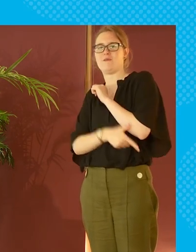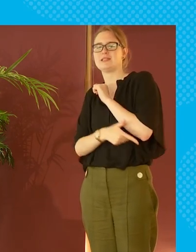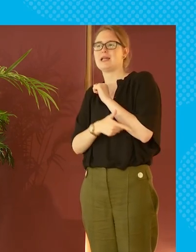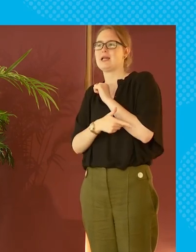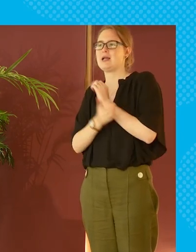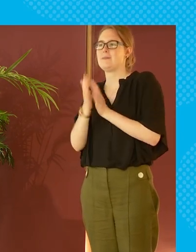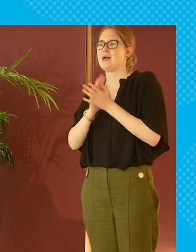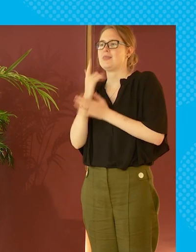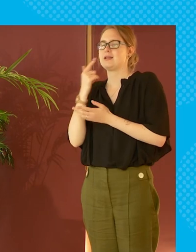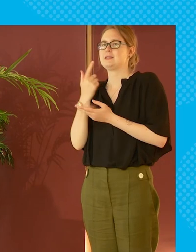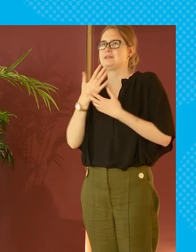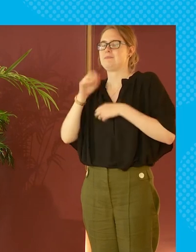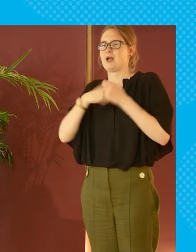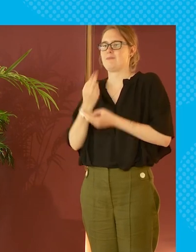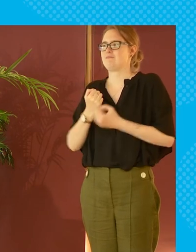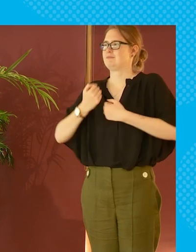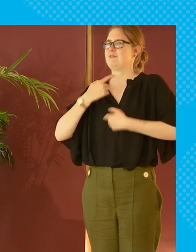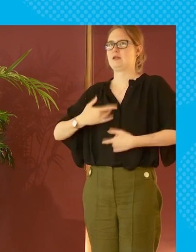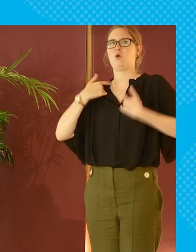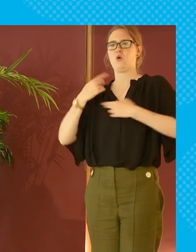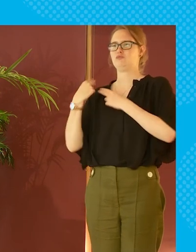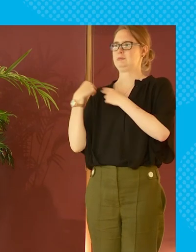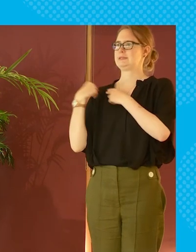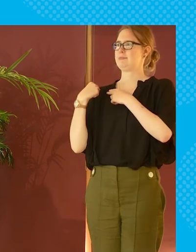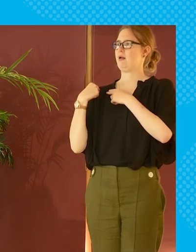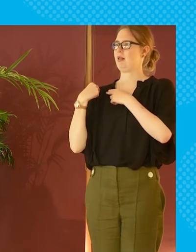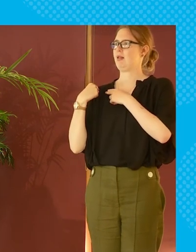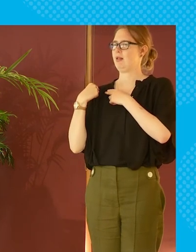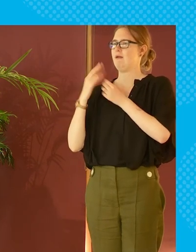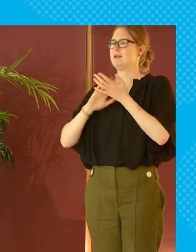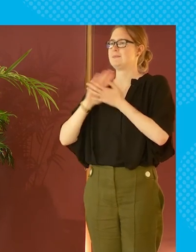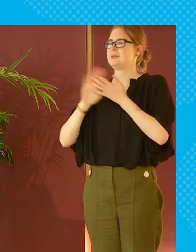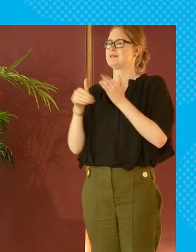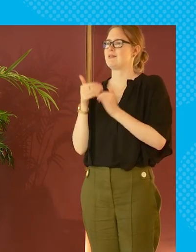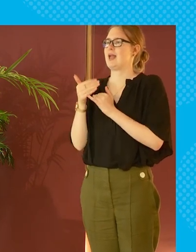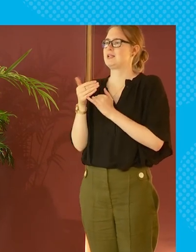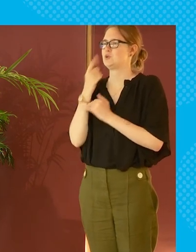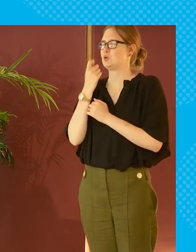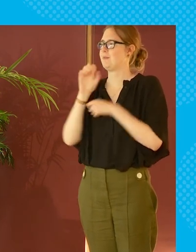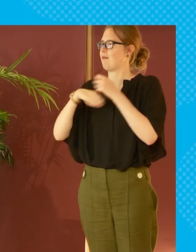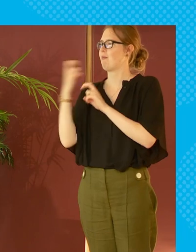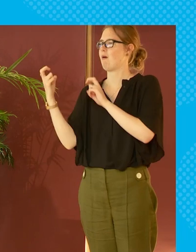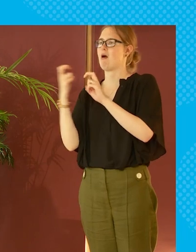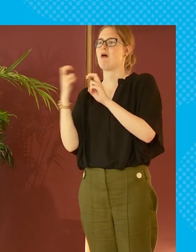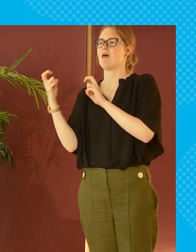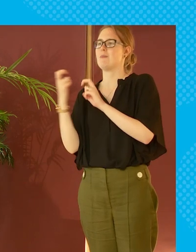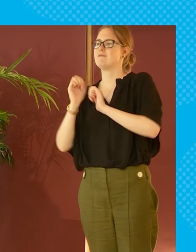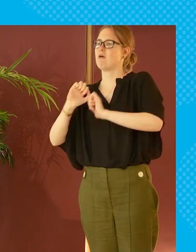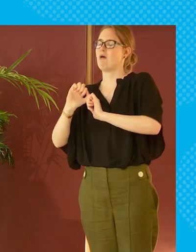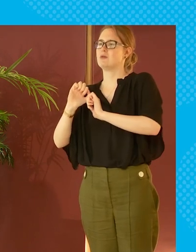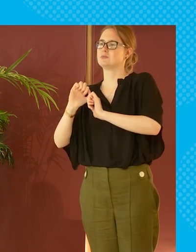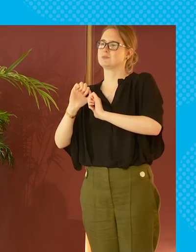but they take it onto themselves so in the end it could be an article an argument